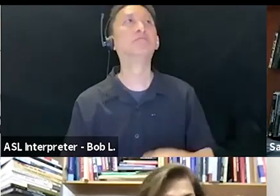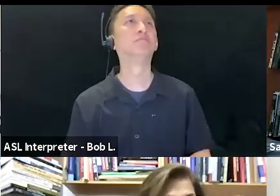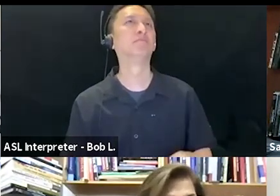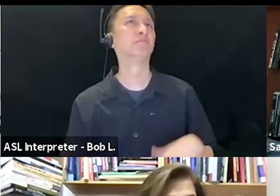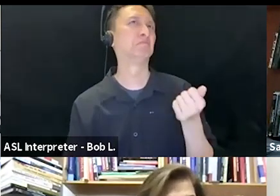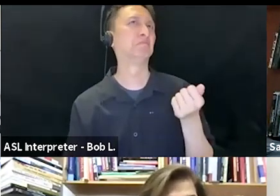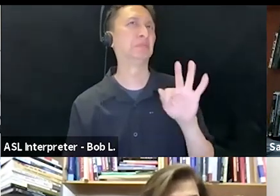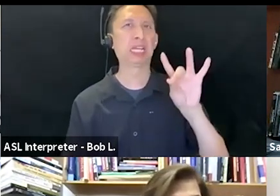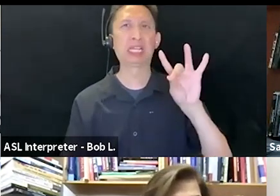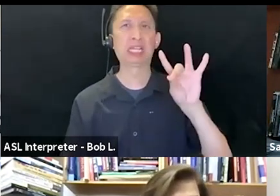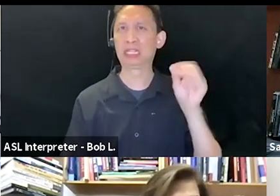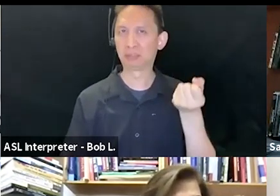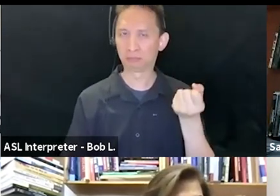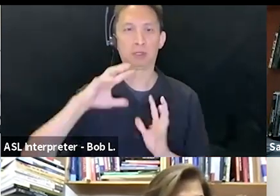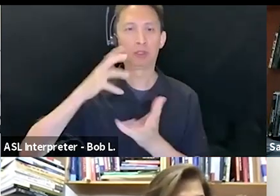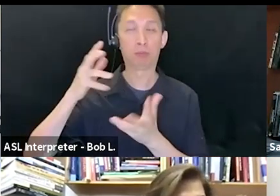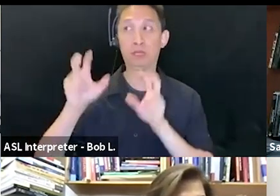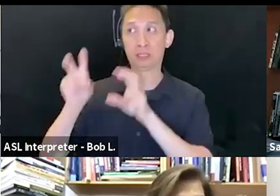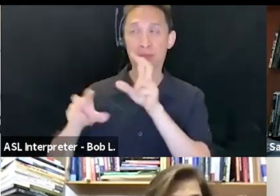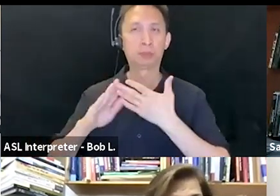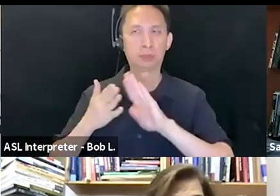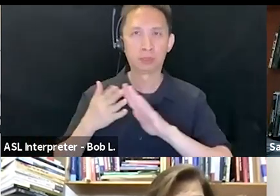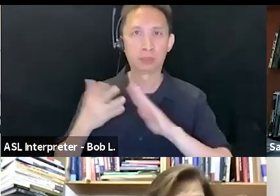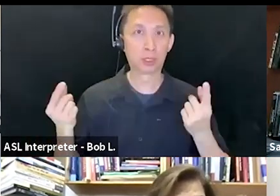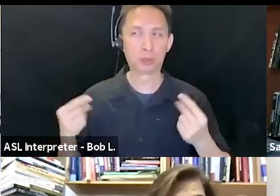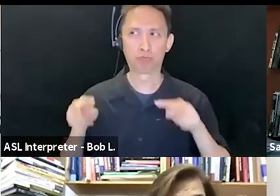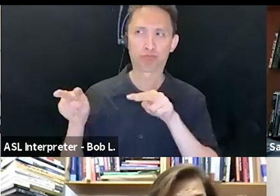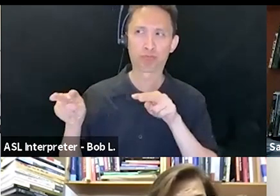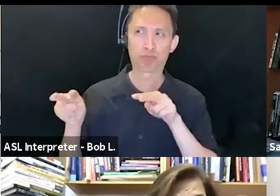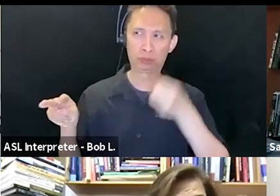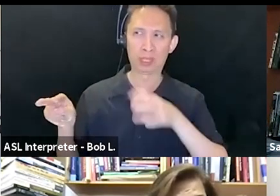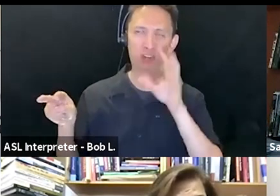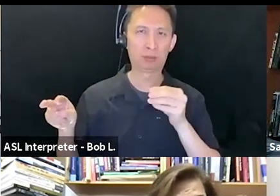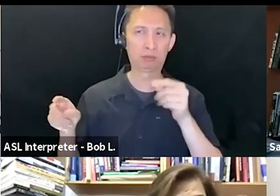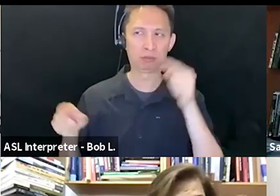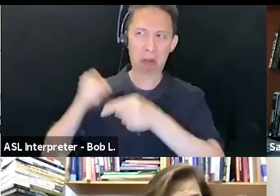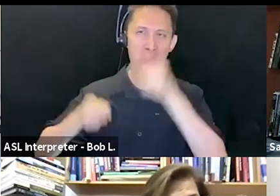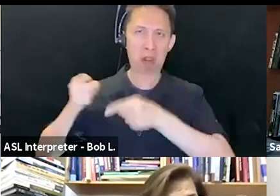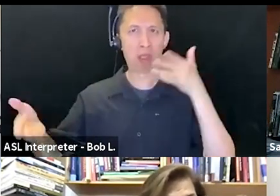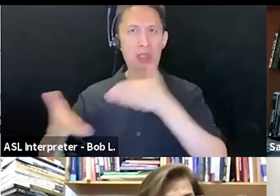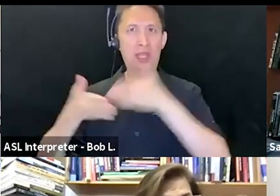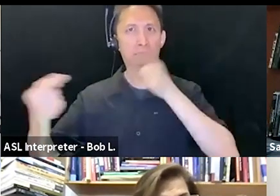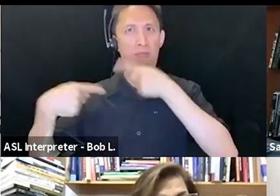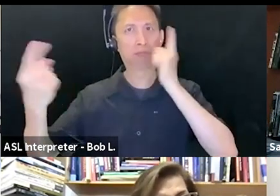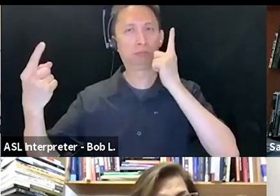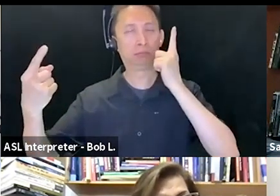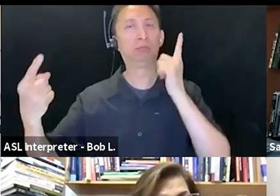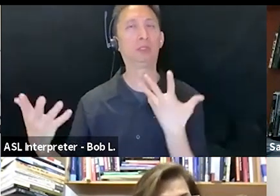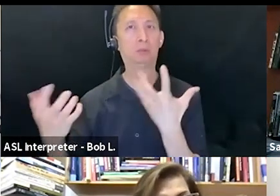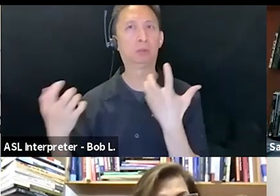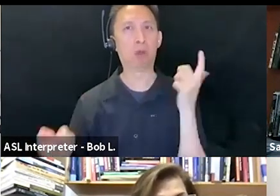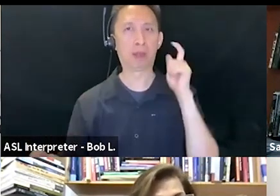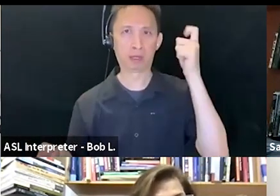investment community turned on South Africa and started warming to boycotts and sanctions, calling for change alongside and